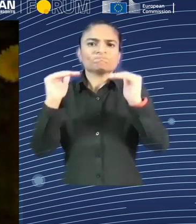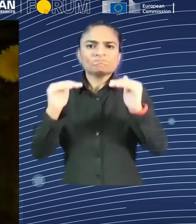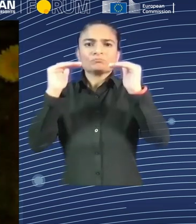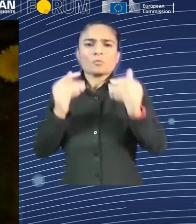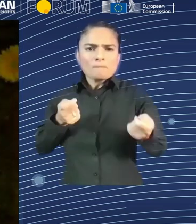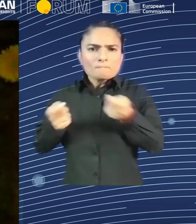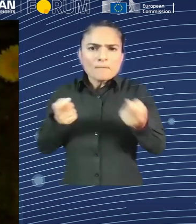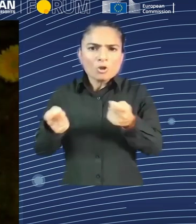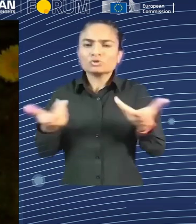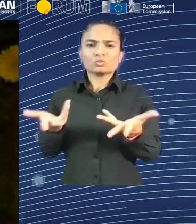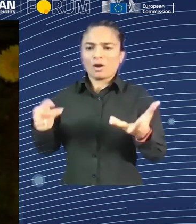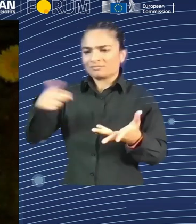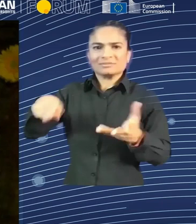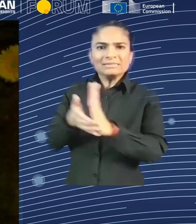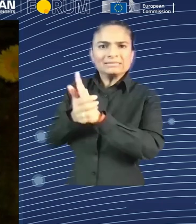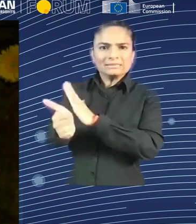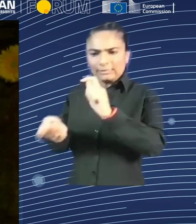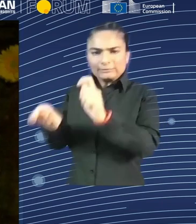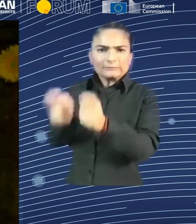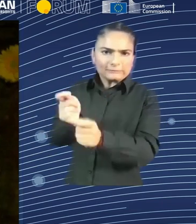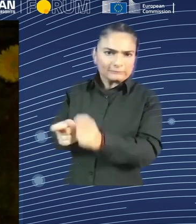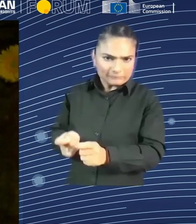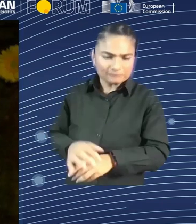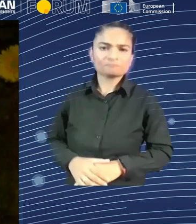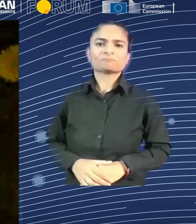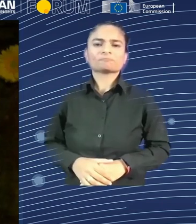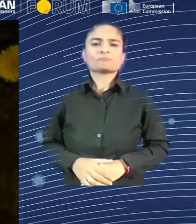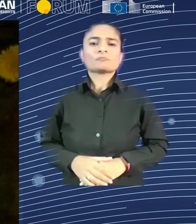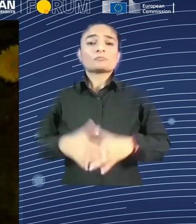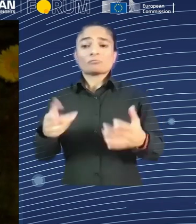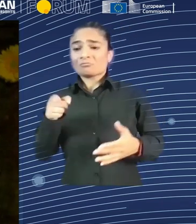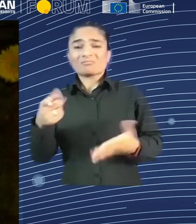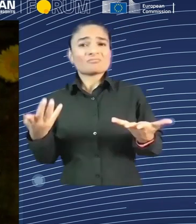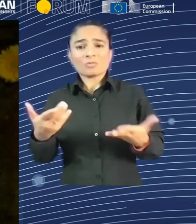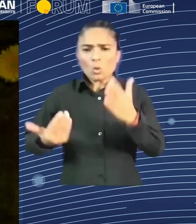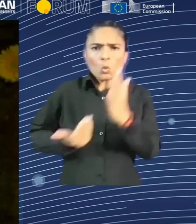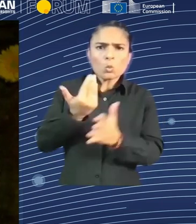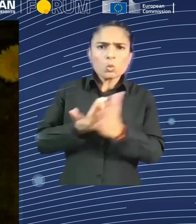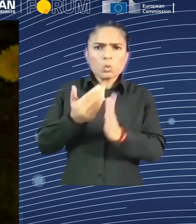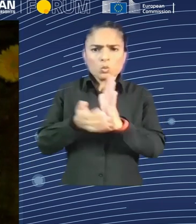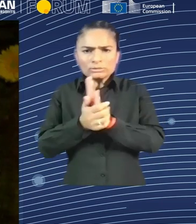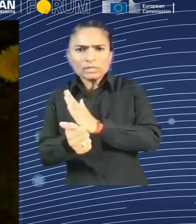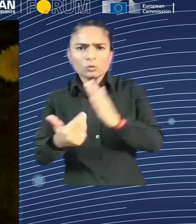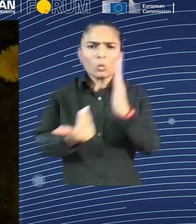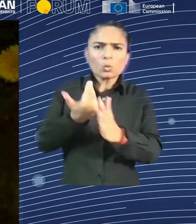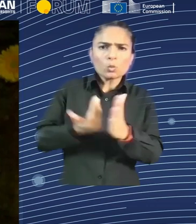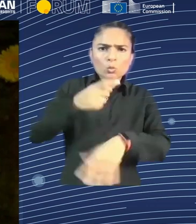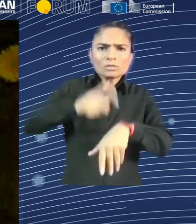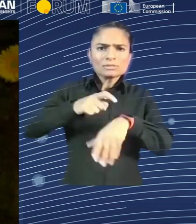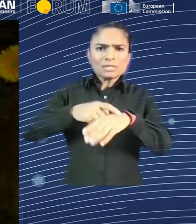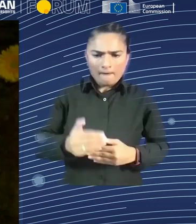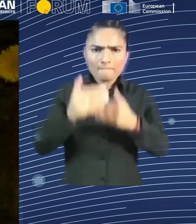area with the new technologies. With public and social service institutions to develop